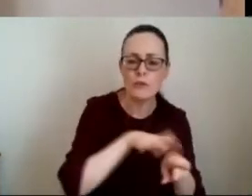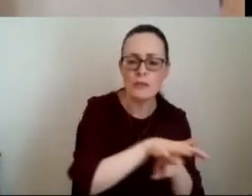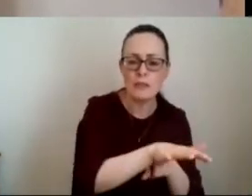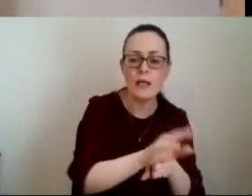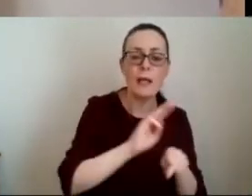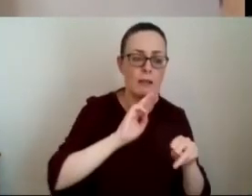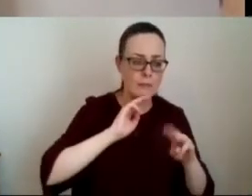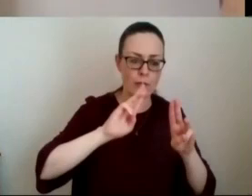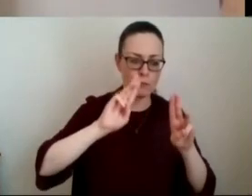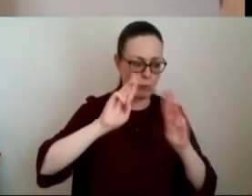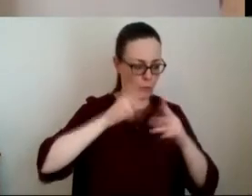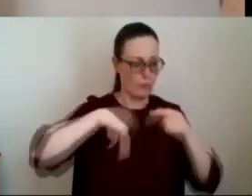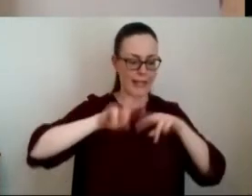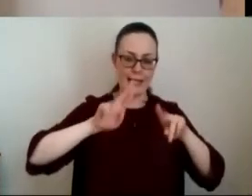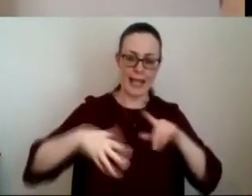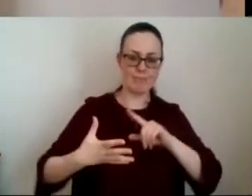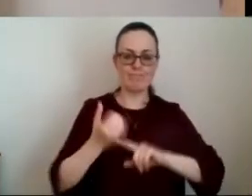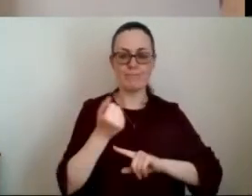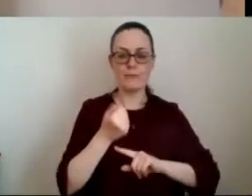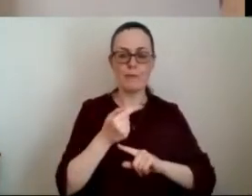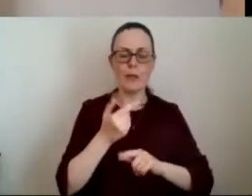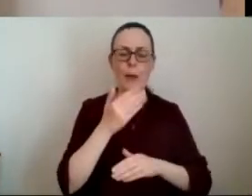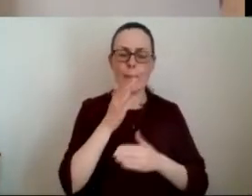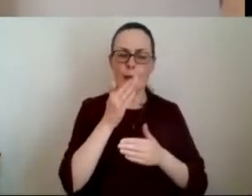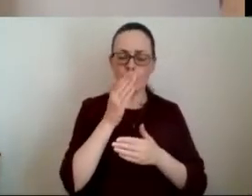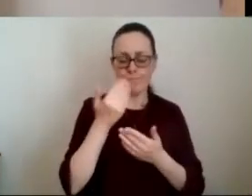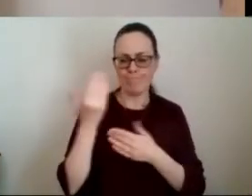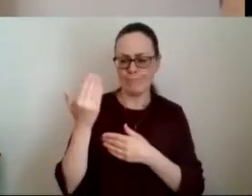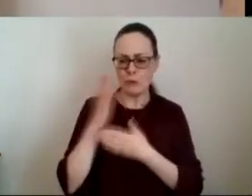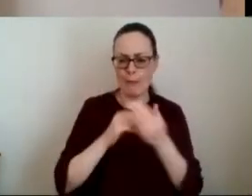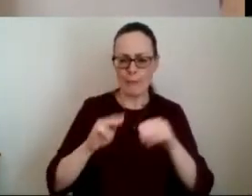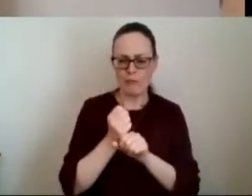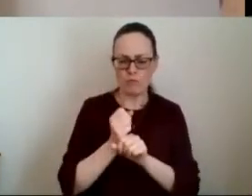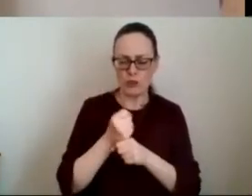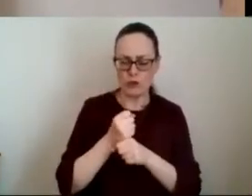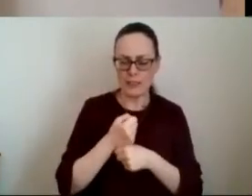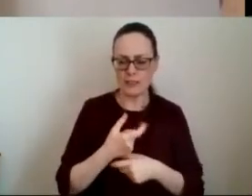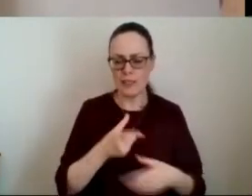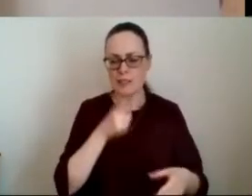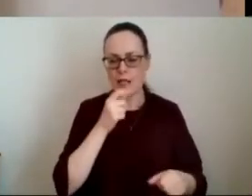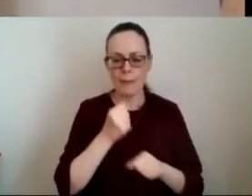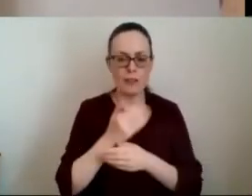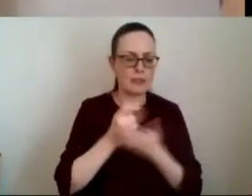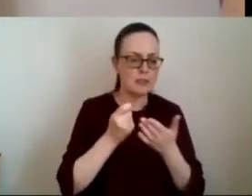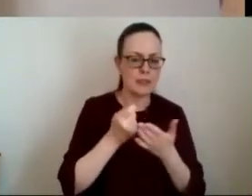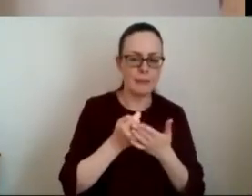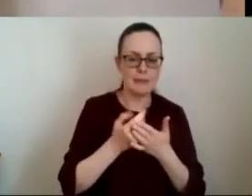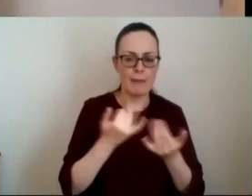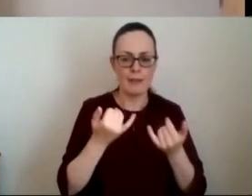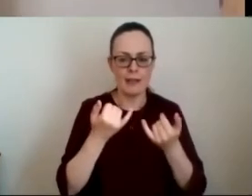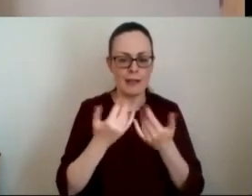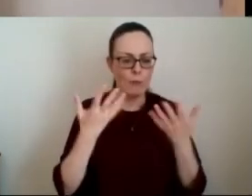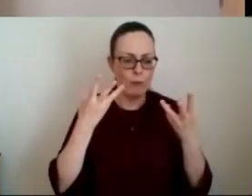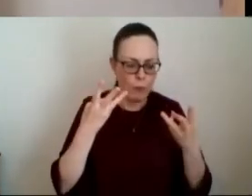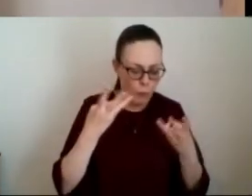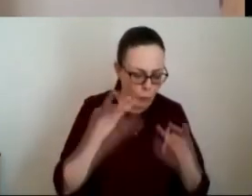things done because part of the frustration of people that i'm speaking to was they're saying you know this is sometimes like pushing water up a hill we want to do